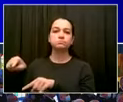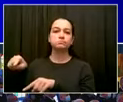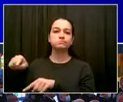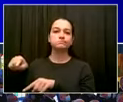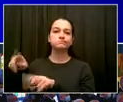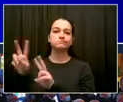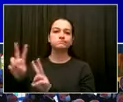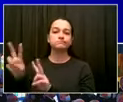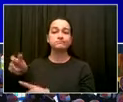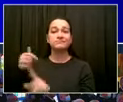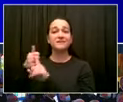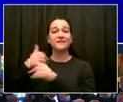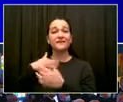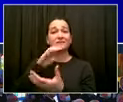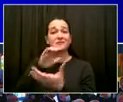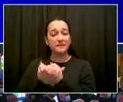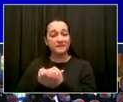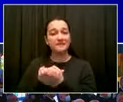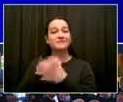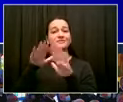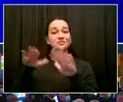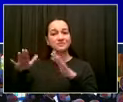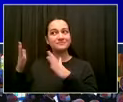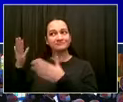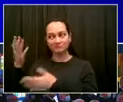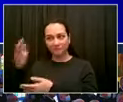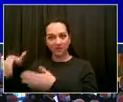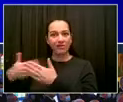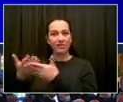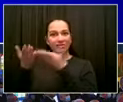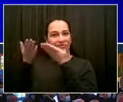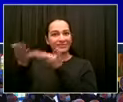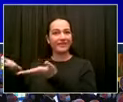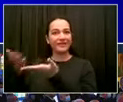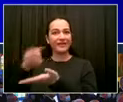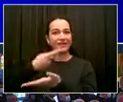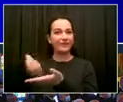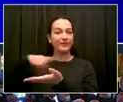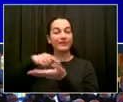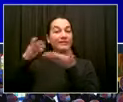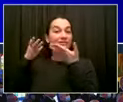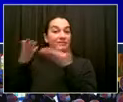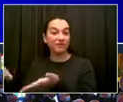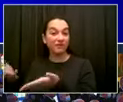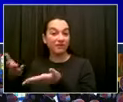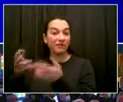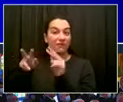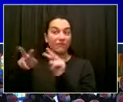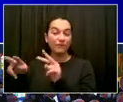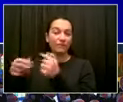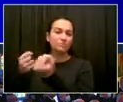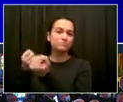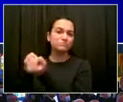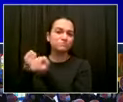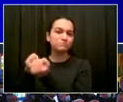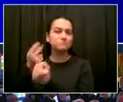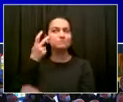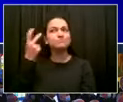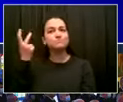someone who served us and did so much for all of us, posthumously promoted to detective,